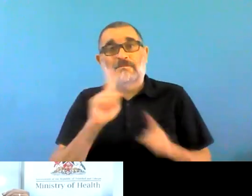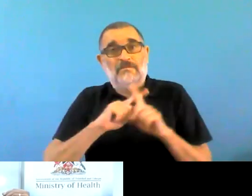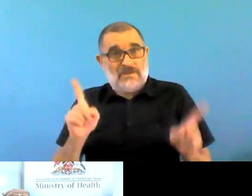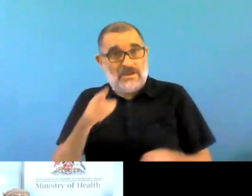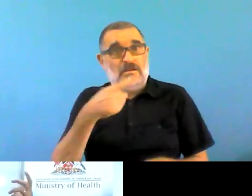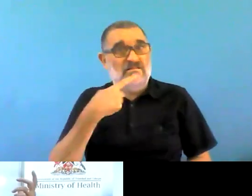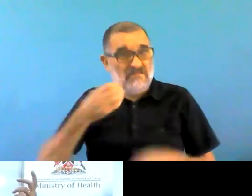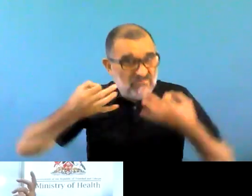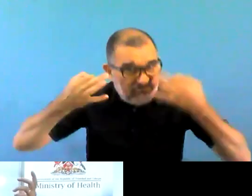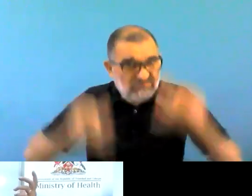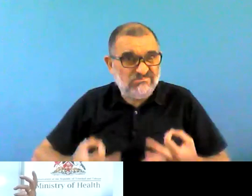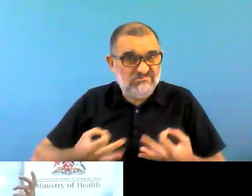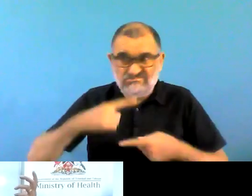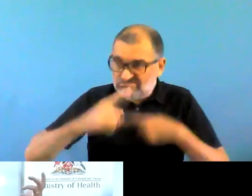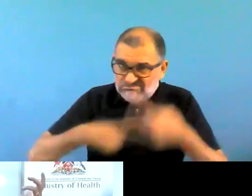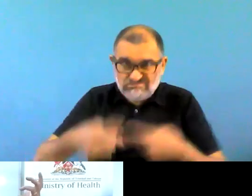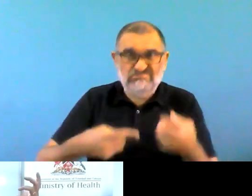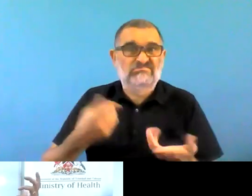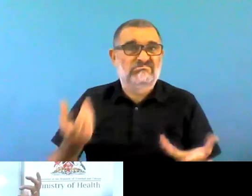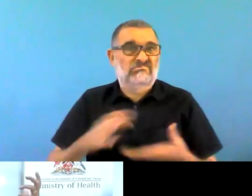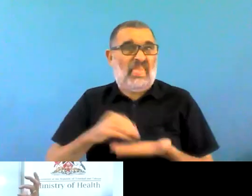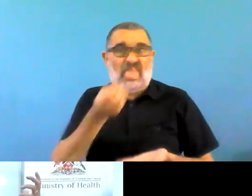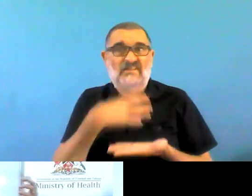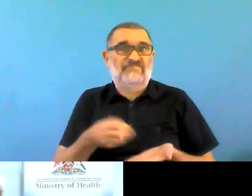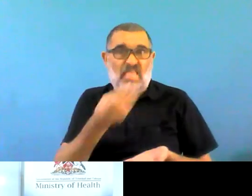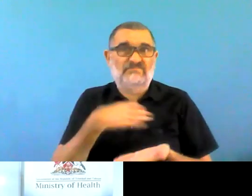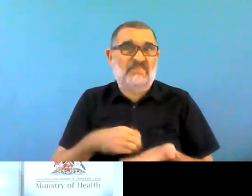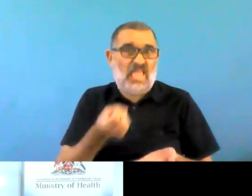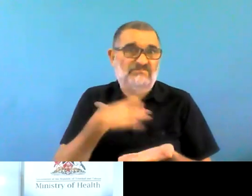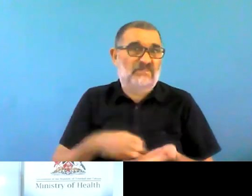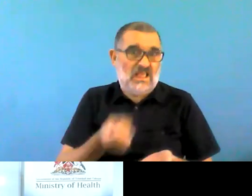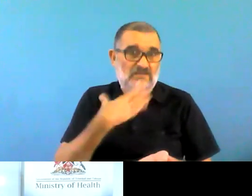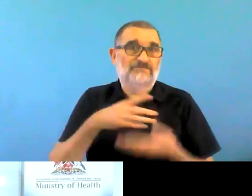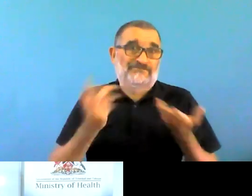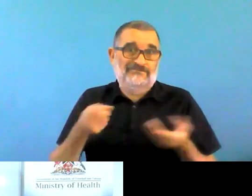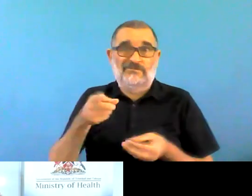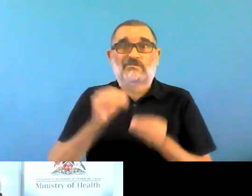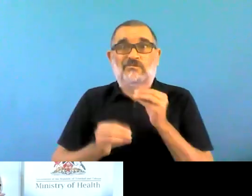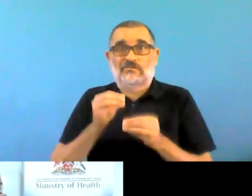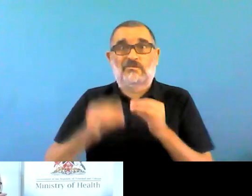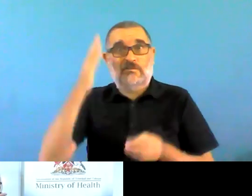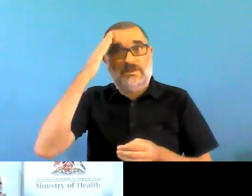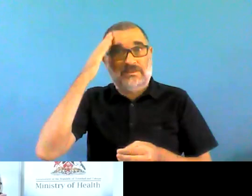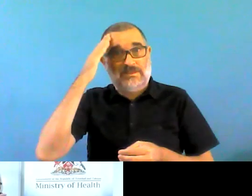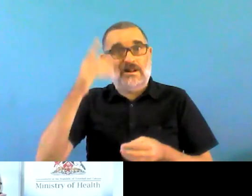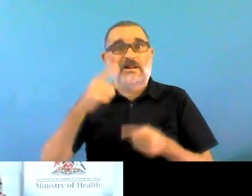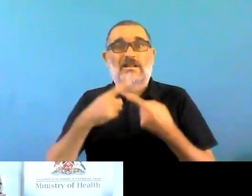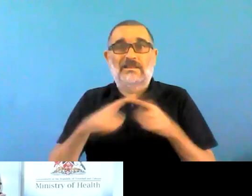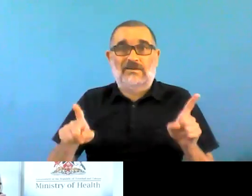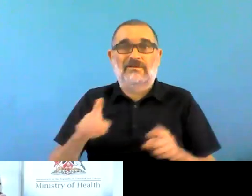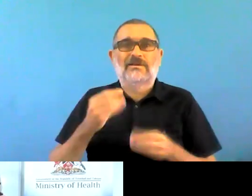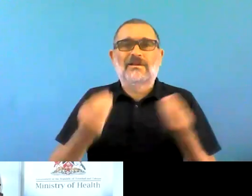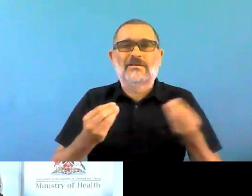of diabetes. It's just not possible. So our challenges going forward are one, continue the process of